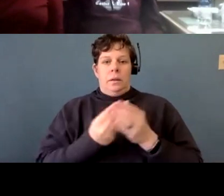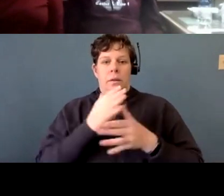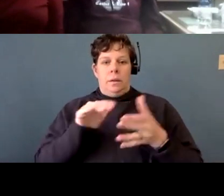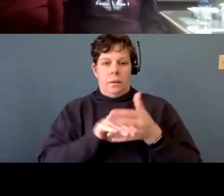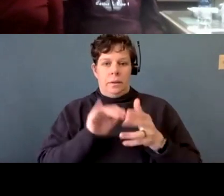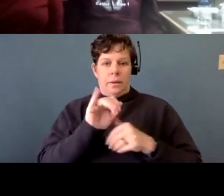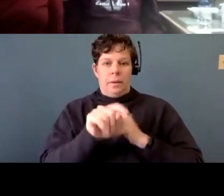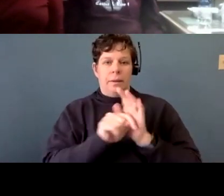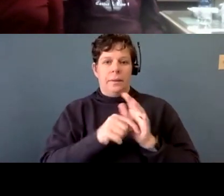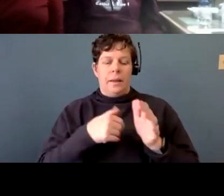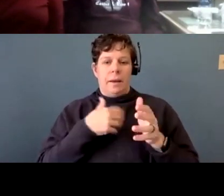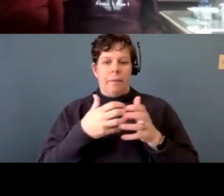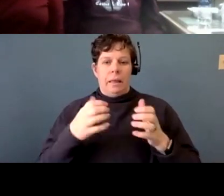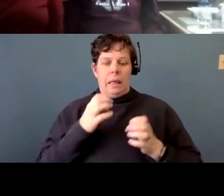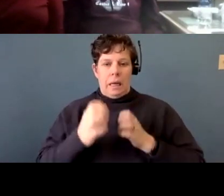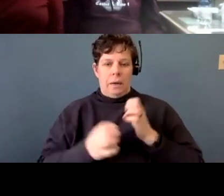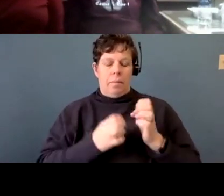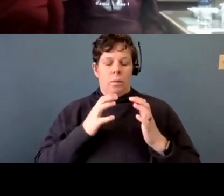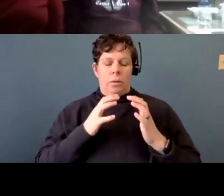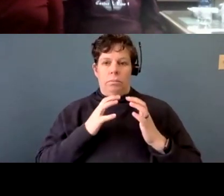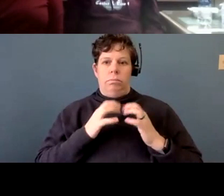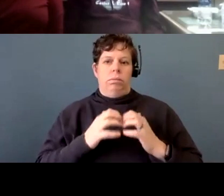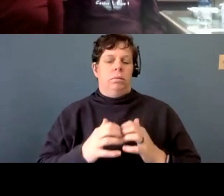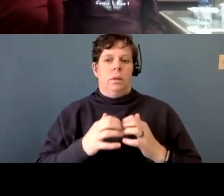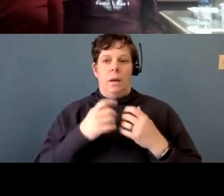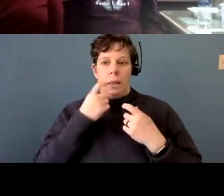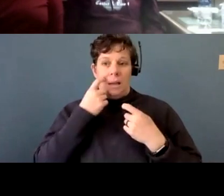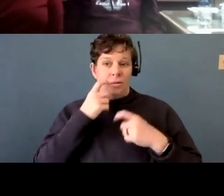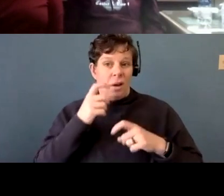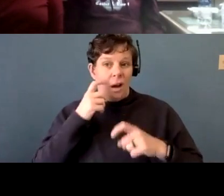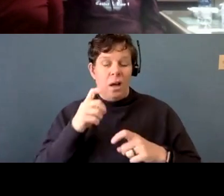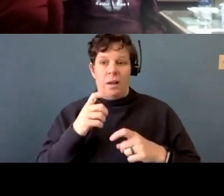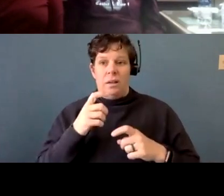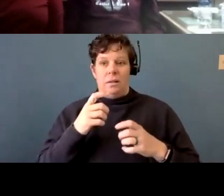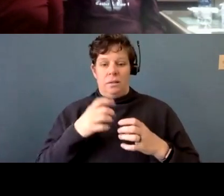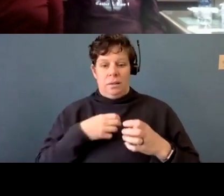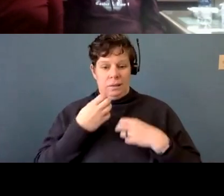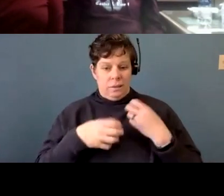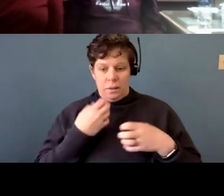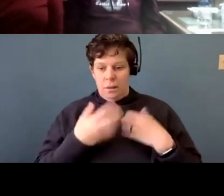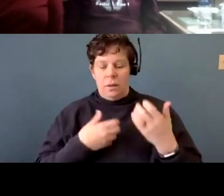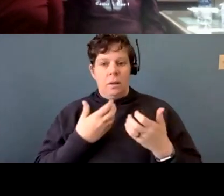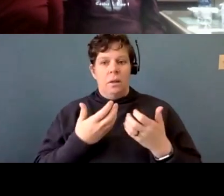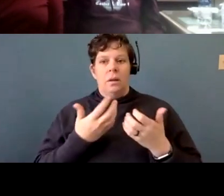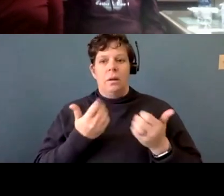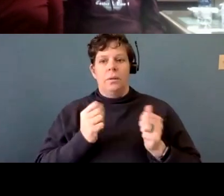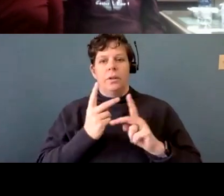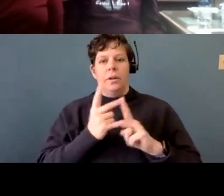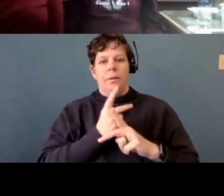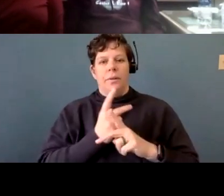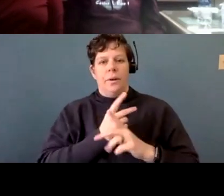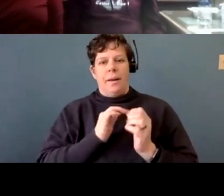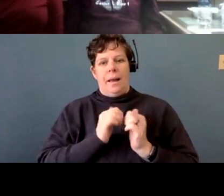having a lot of emotional breakdowns, just crying. And I was trying to figure out what I, how I